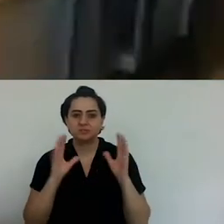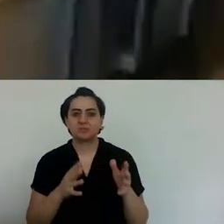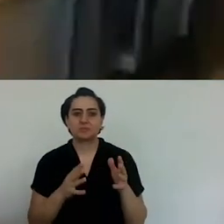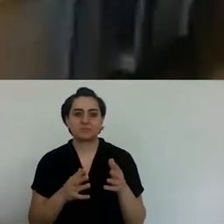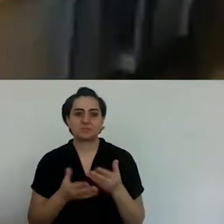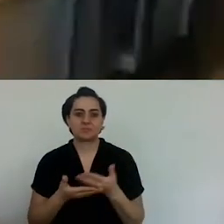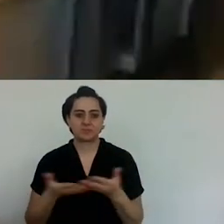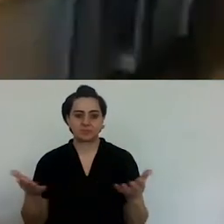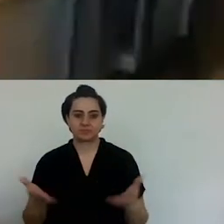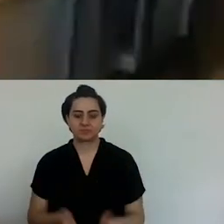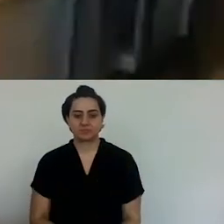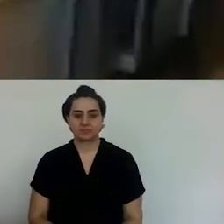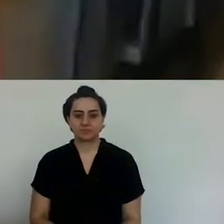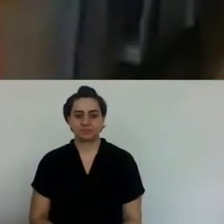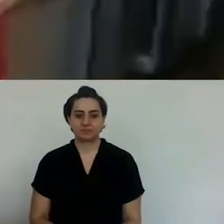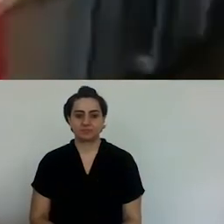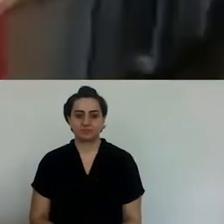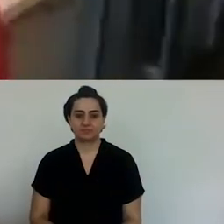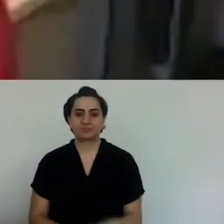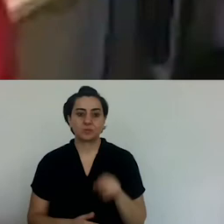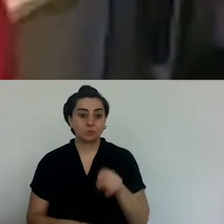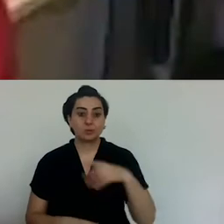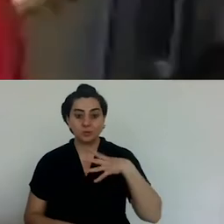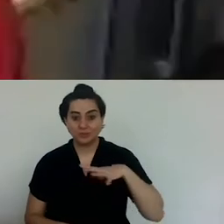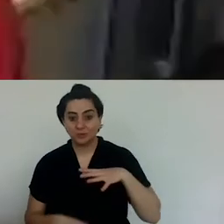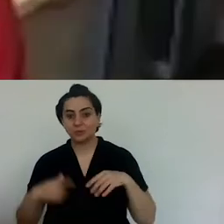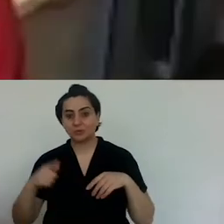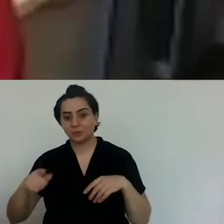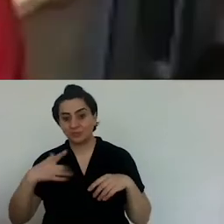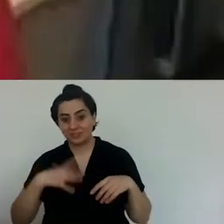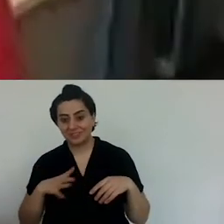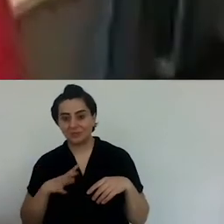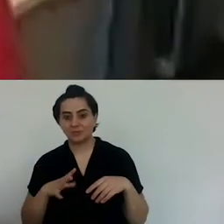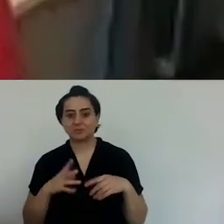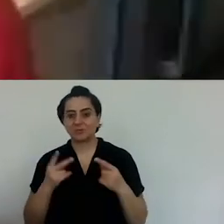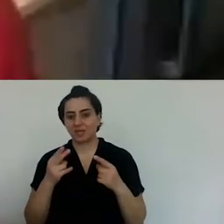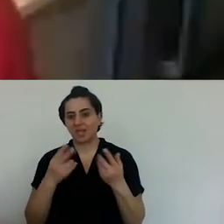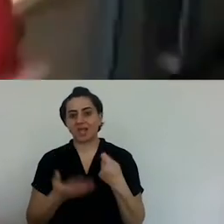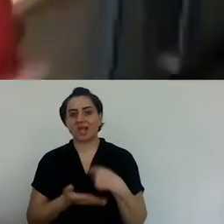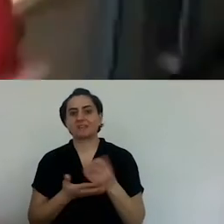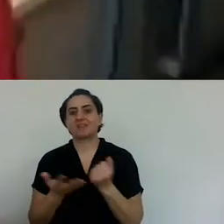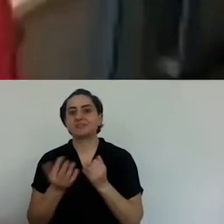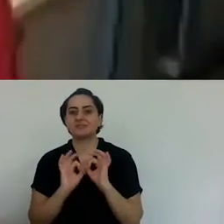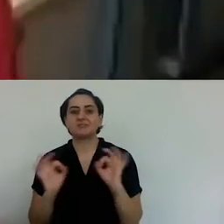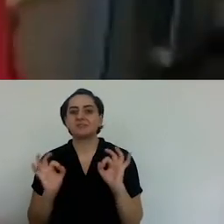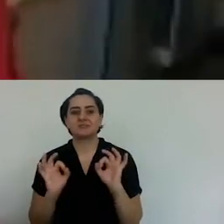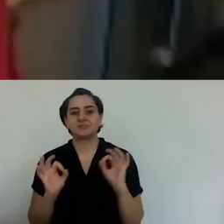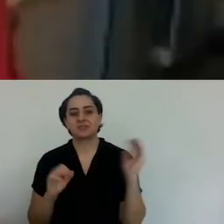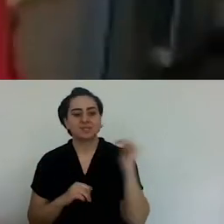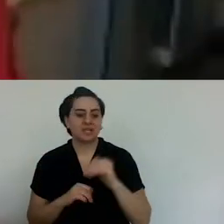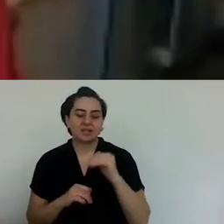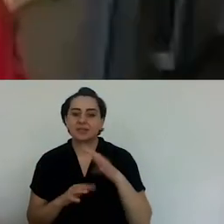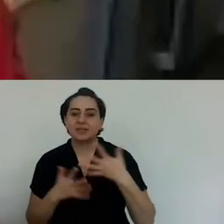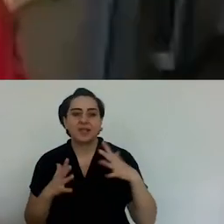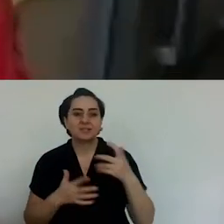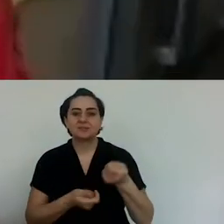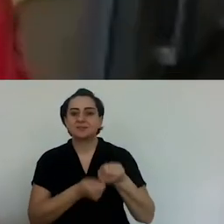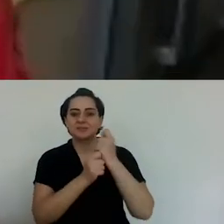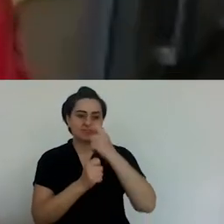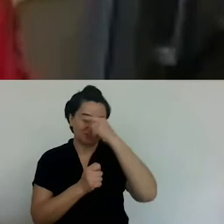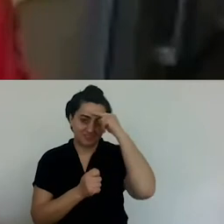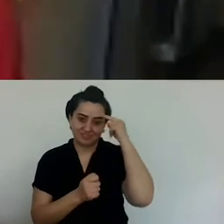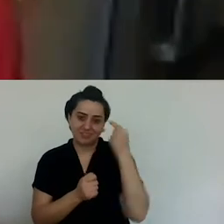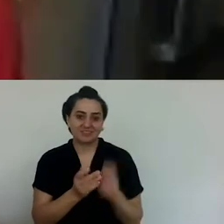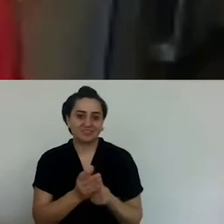In fact, we used to receive a lot of fish right